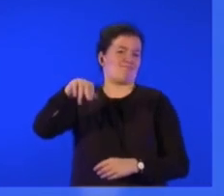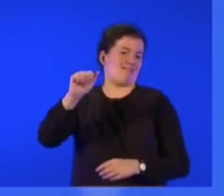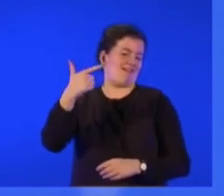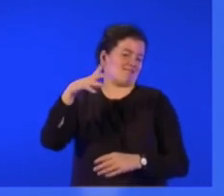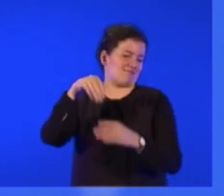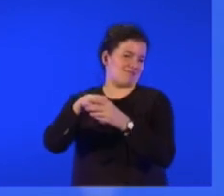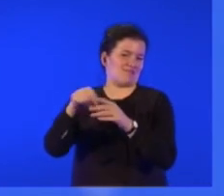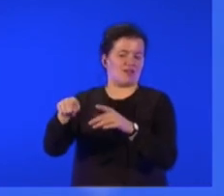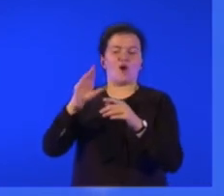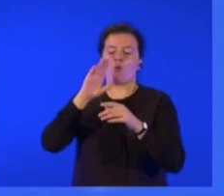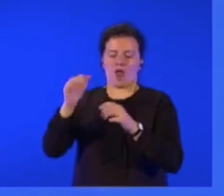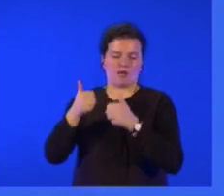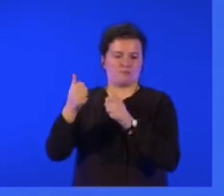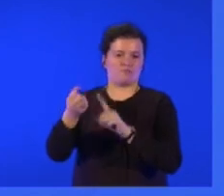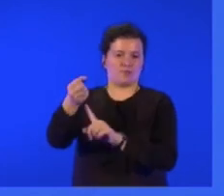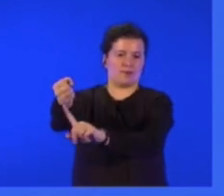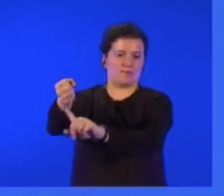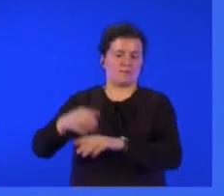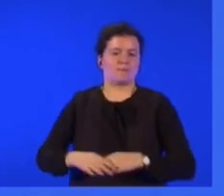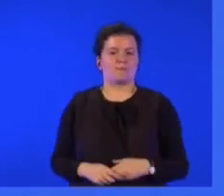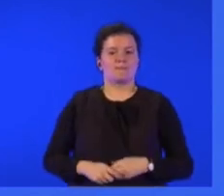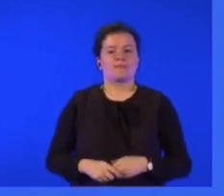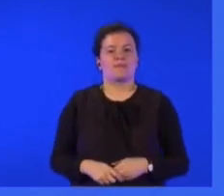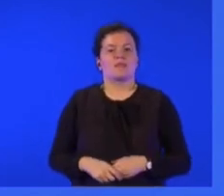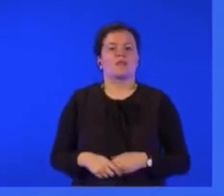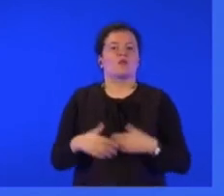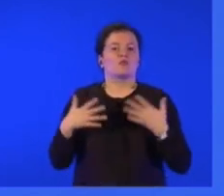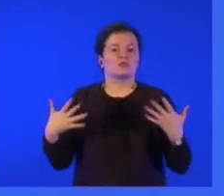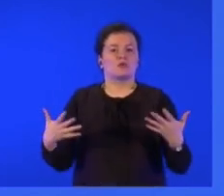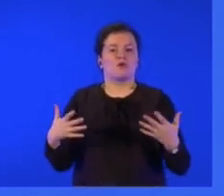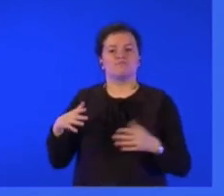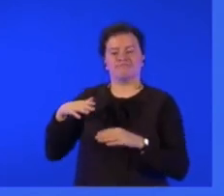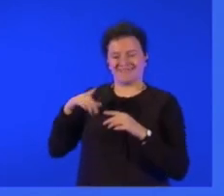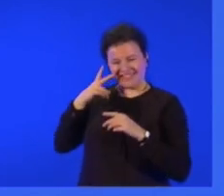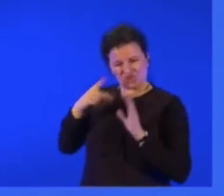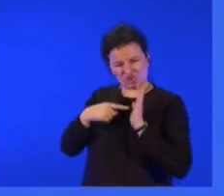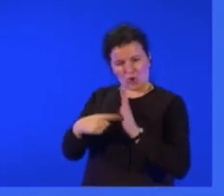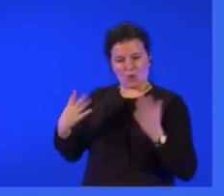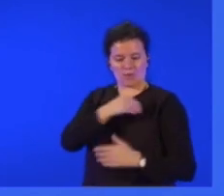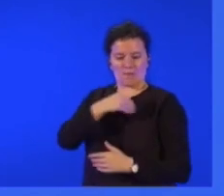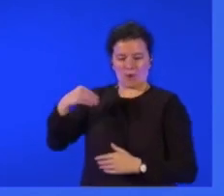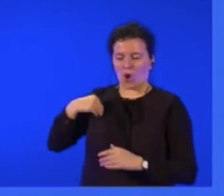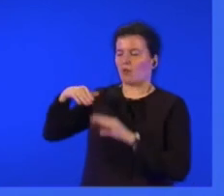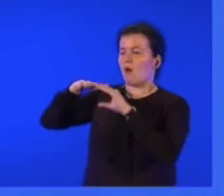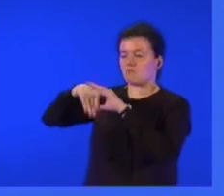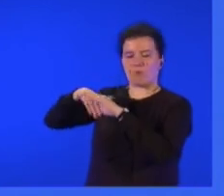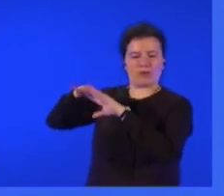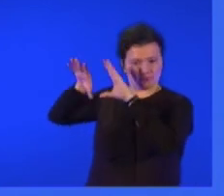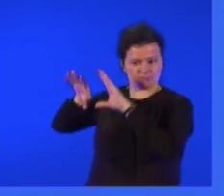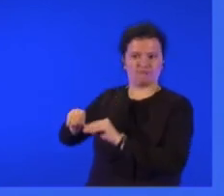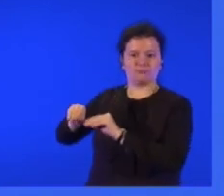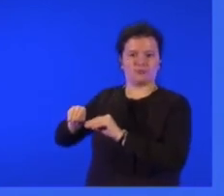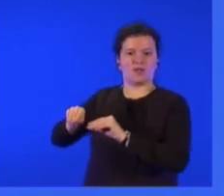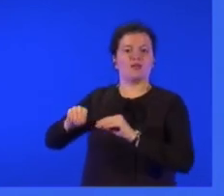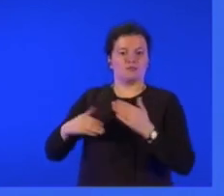sure, for the majority of the polls who reject populist government and policies. But also brings